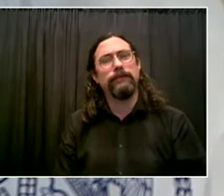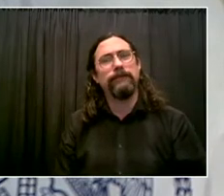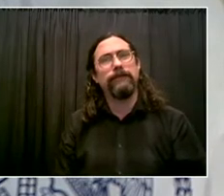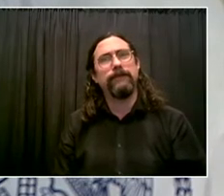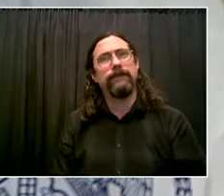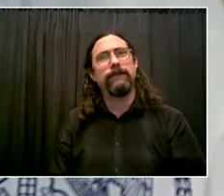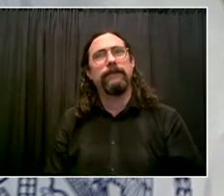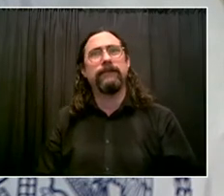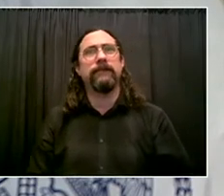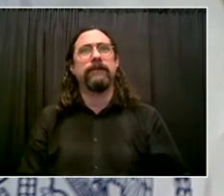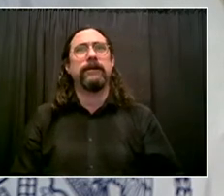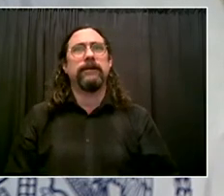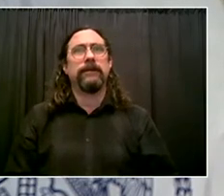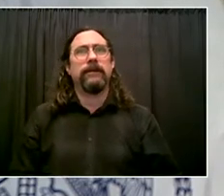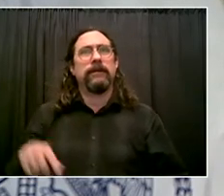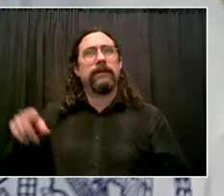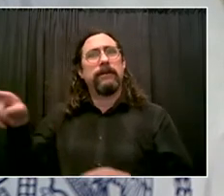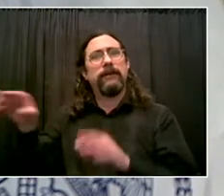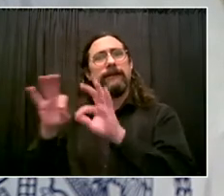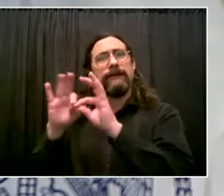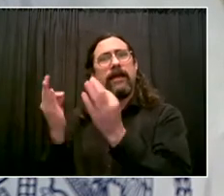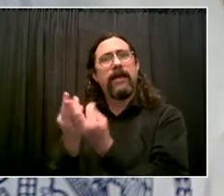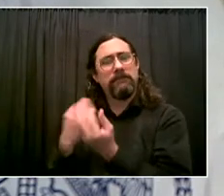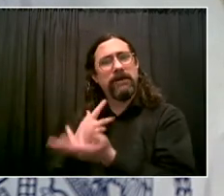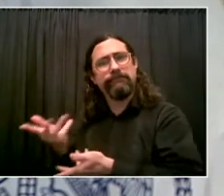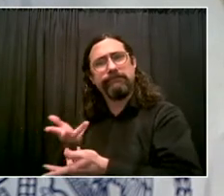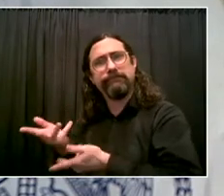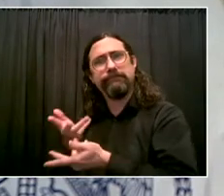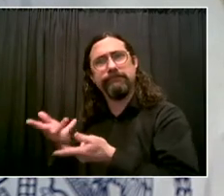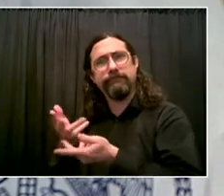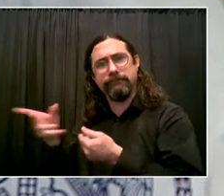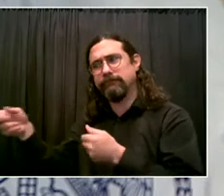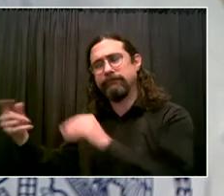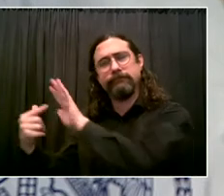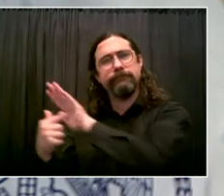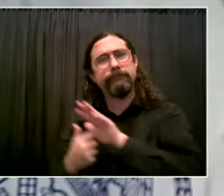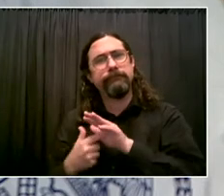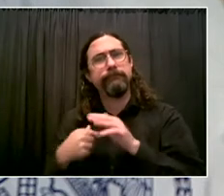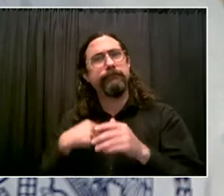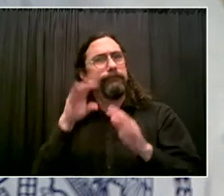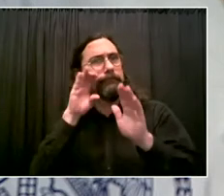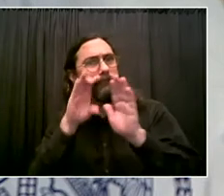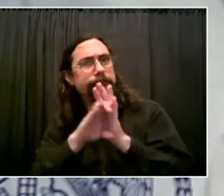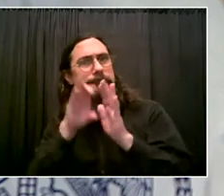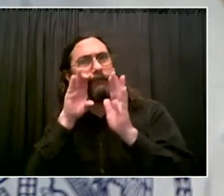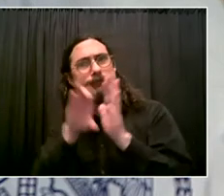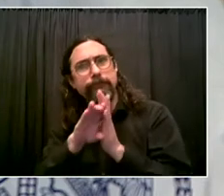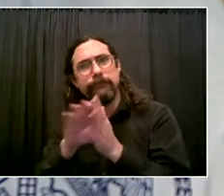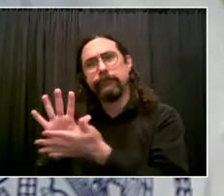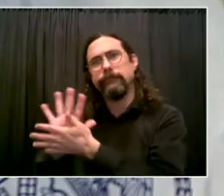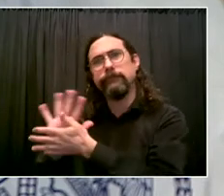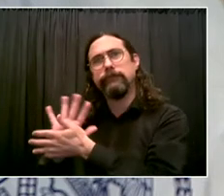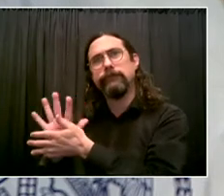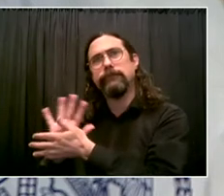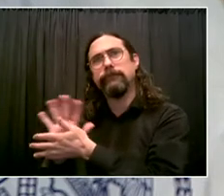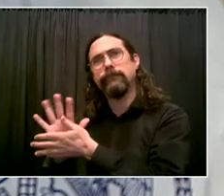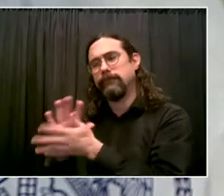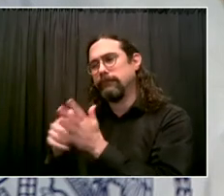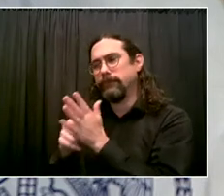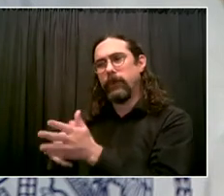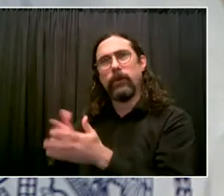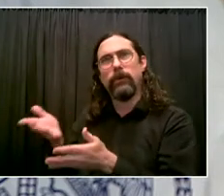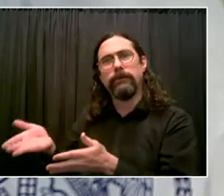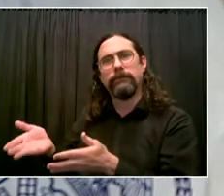veered between shock and pain and rage, and they kept saying,